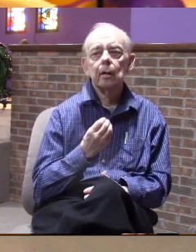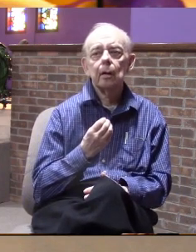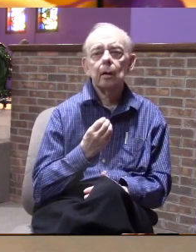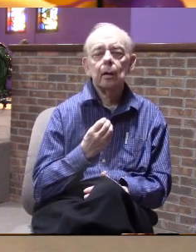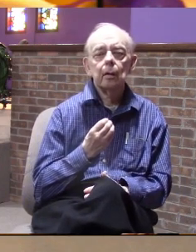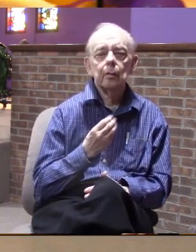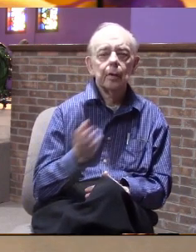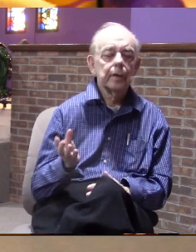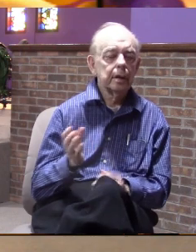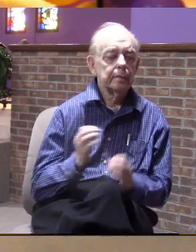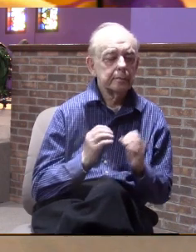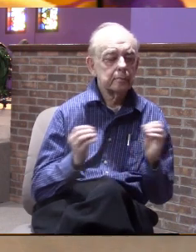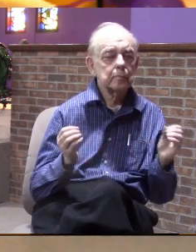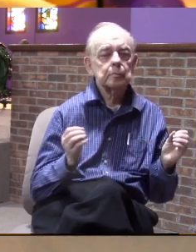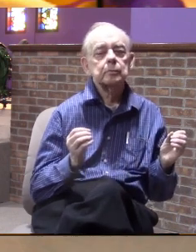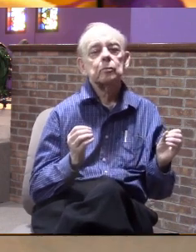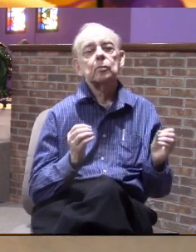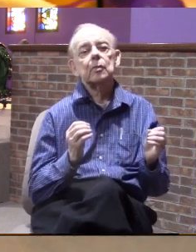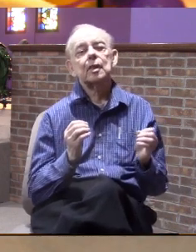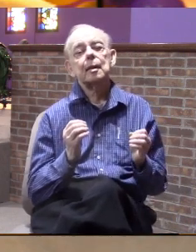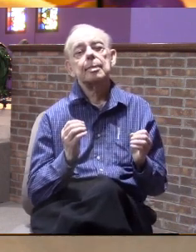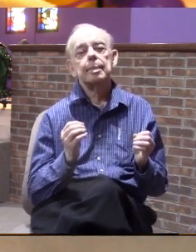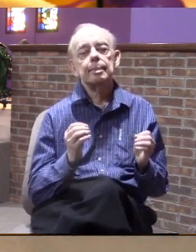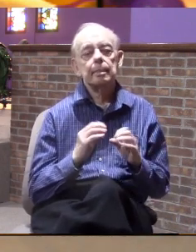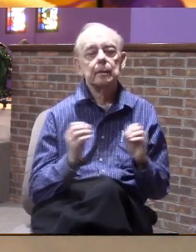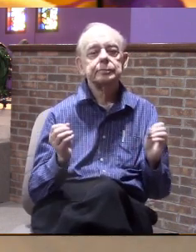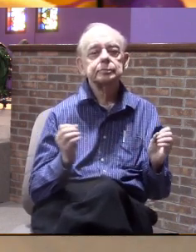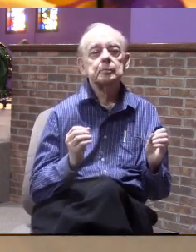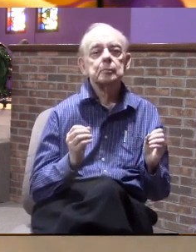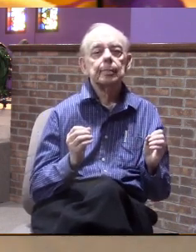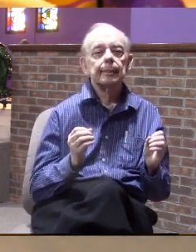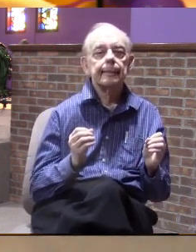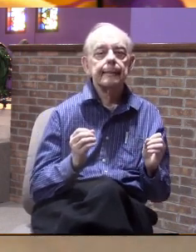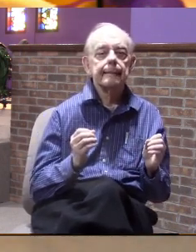there is nothing nothing